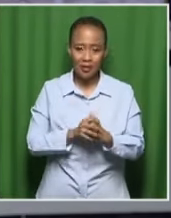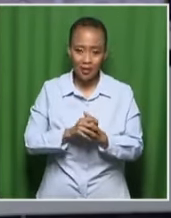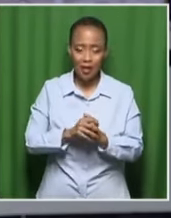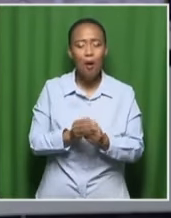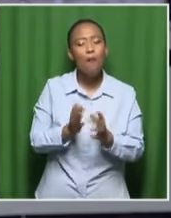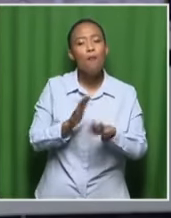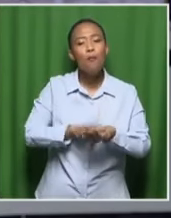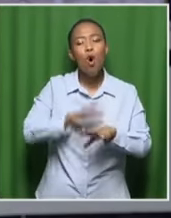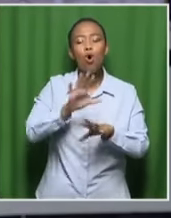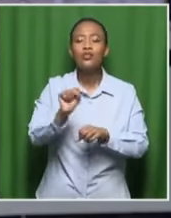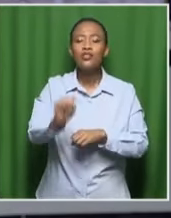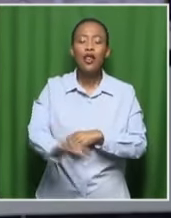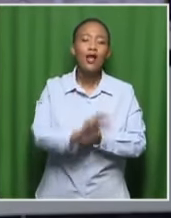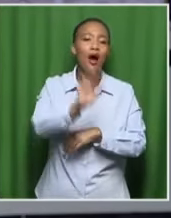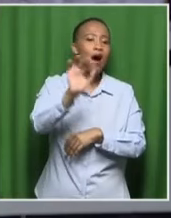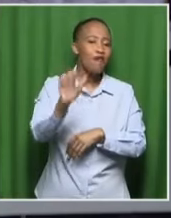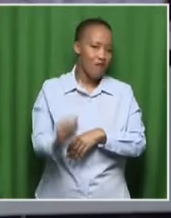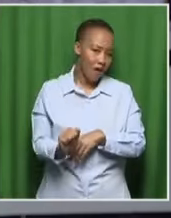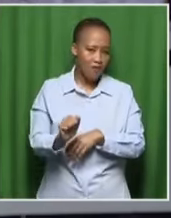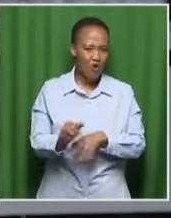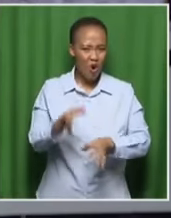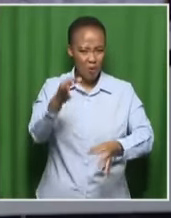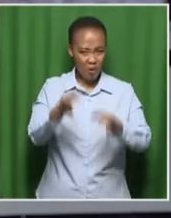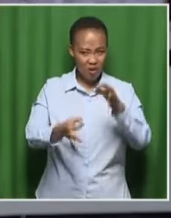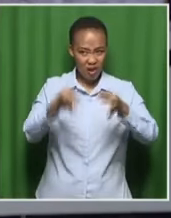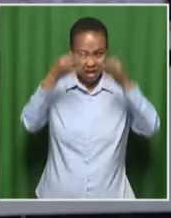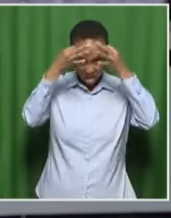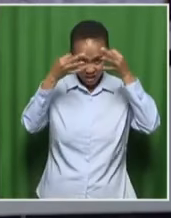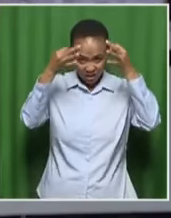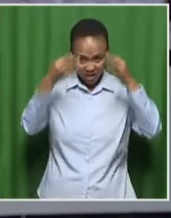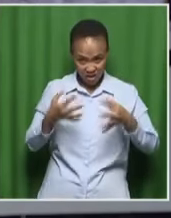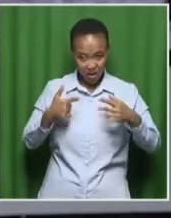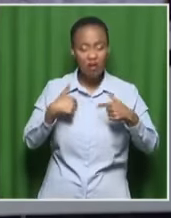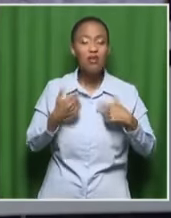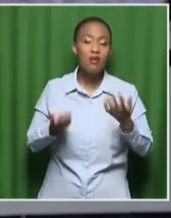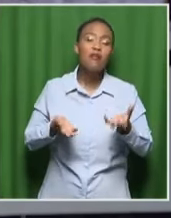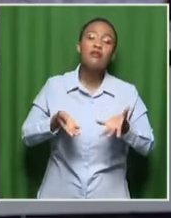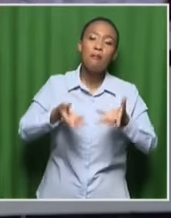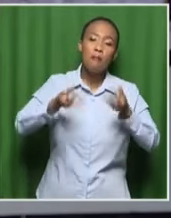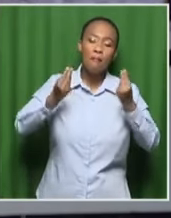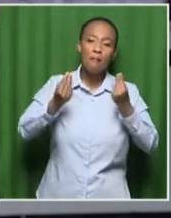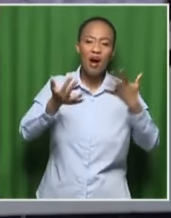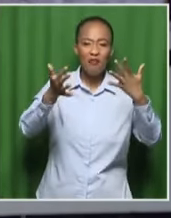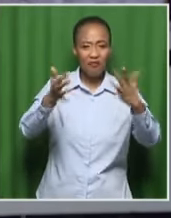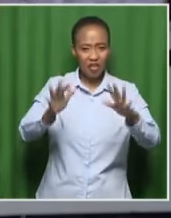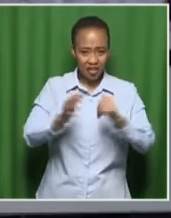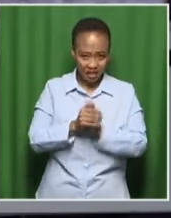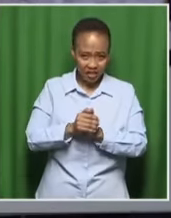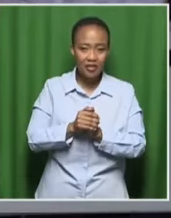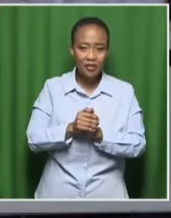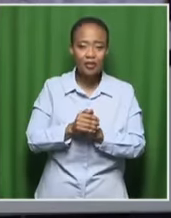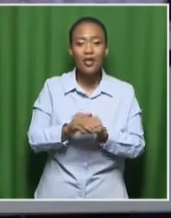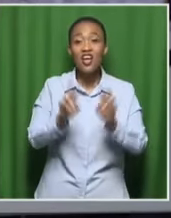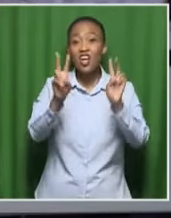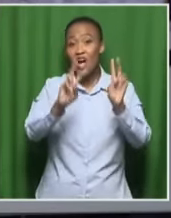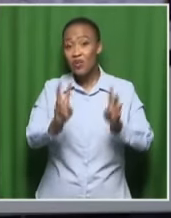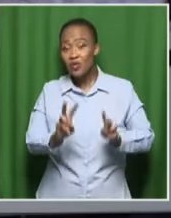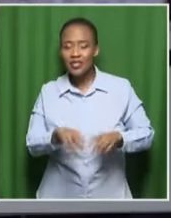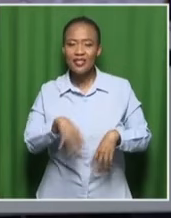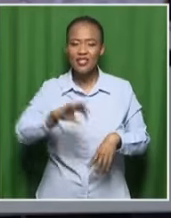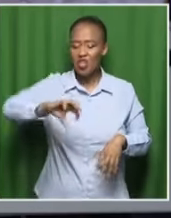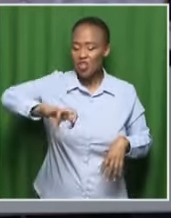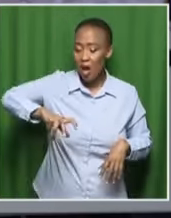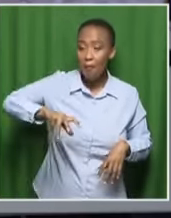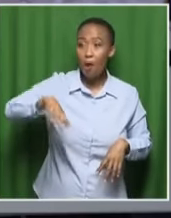given the fact that political decisions have reached into their homes and switched off the taps, switched off the electricity, are